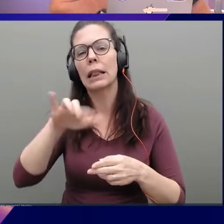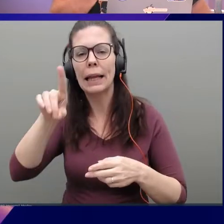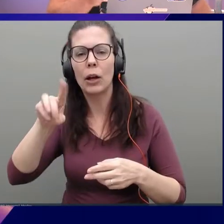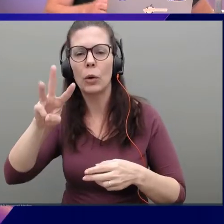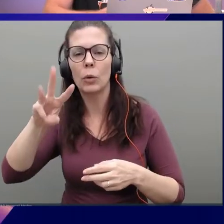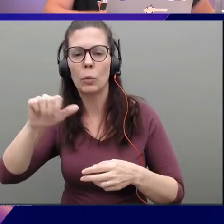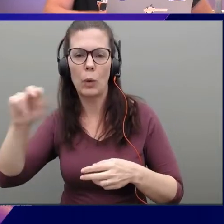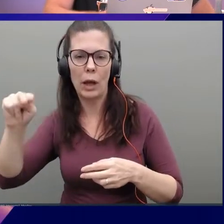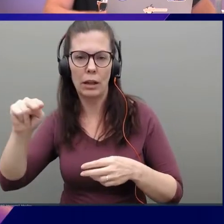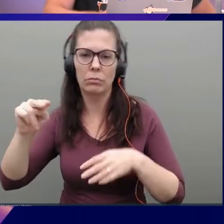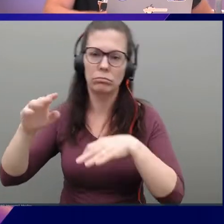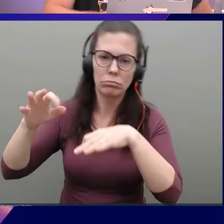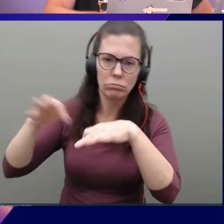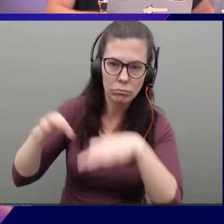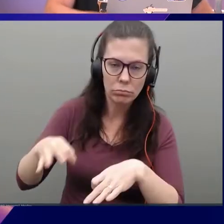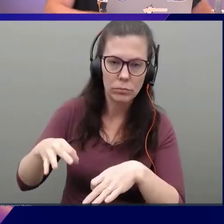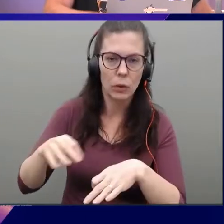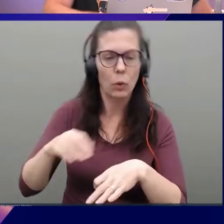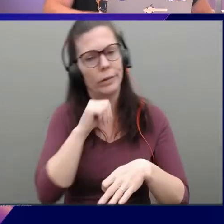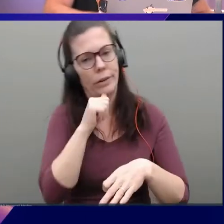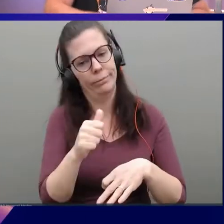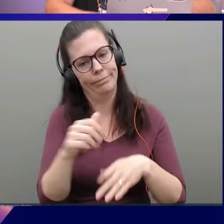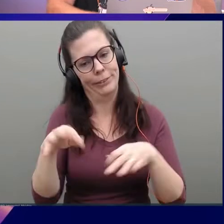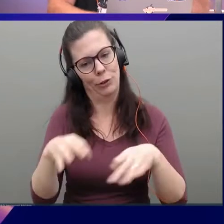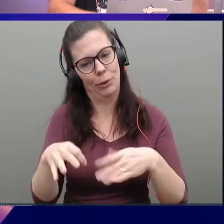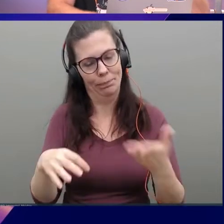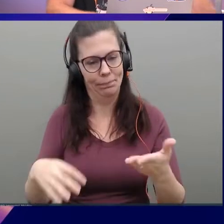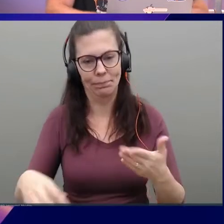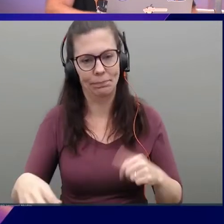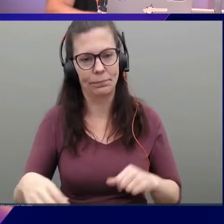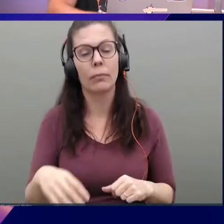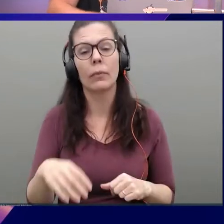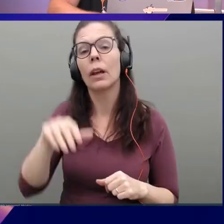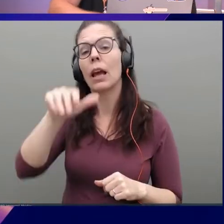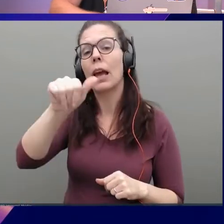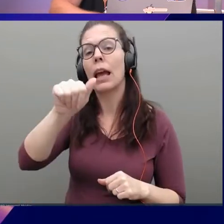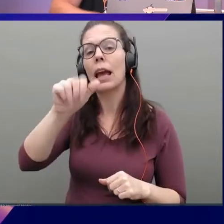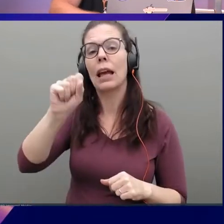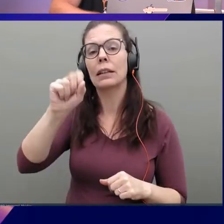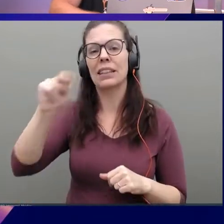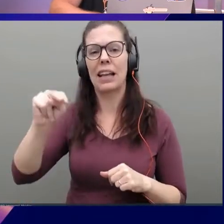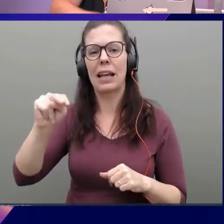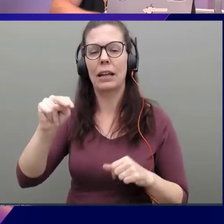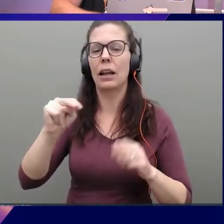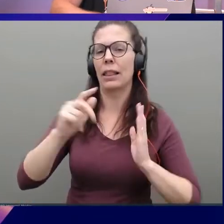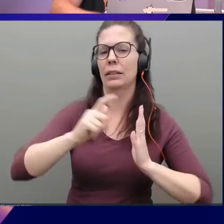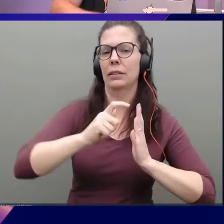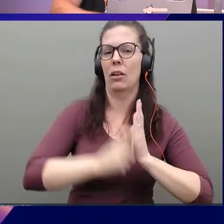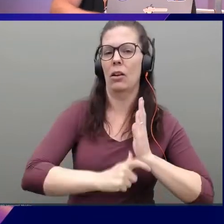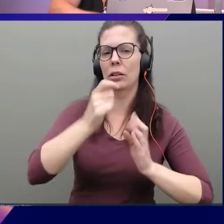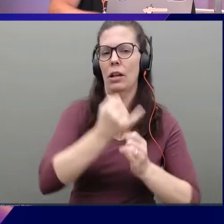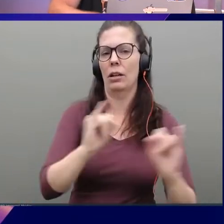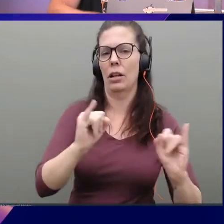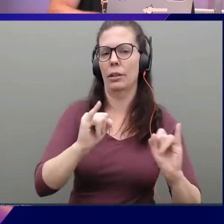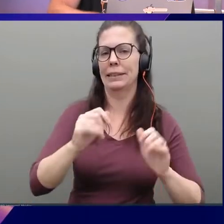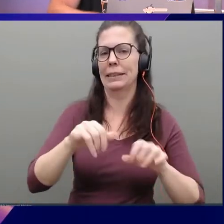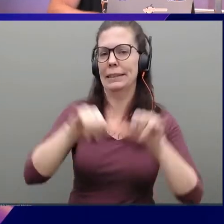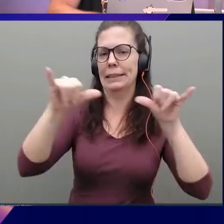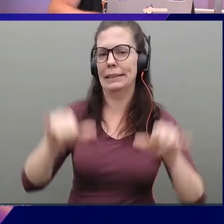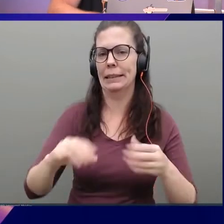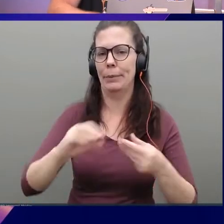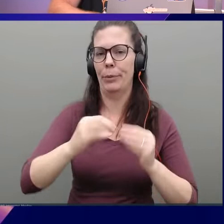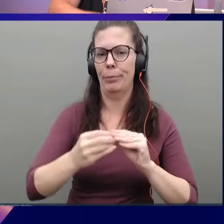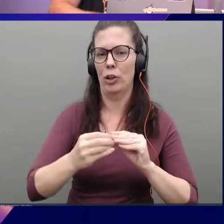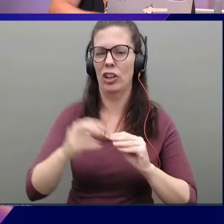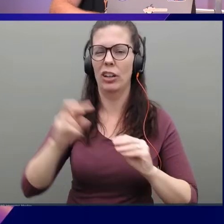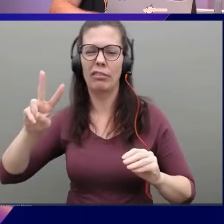a description or not. These ASNs, that's an autonomous system number. So this is a BGP thing. And